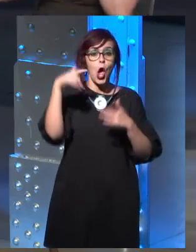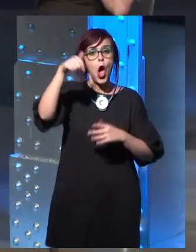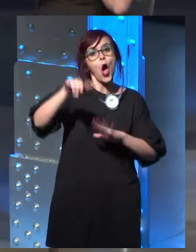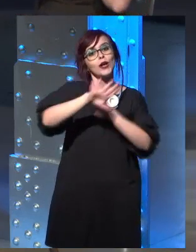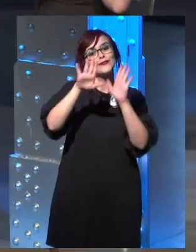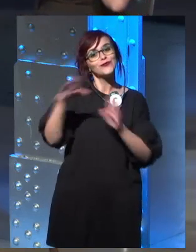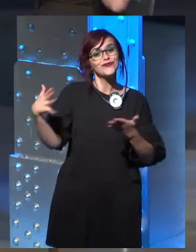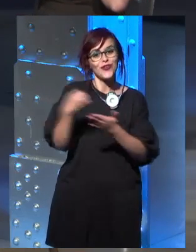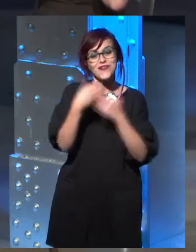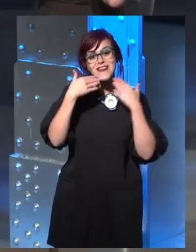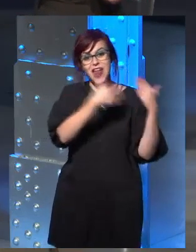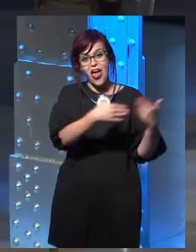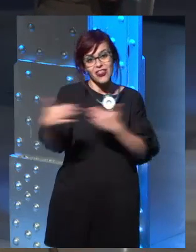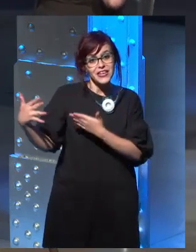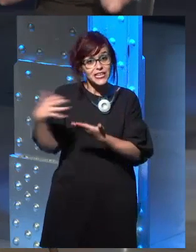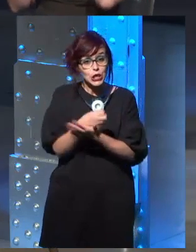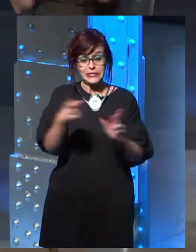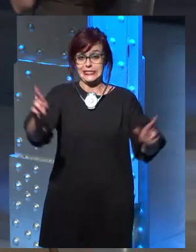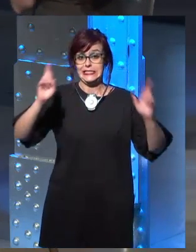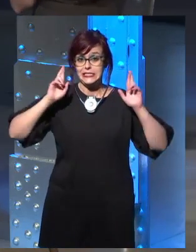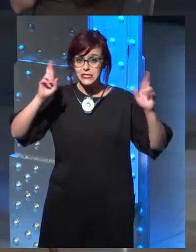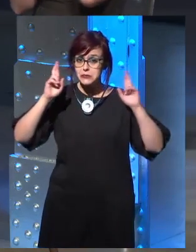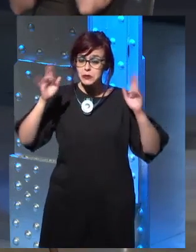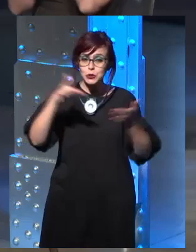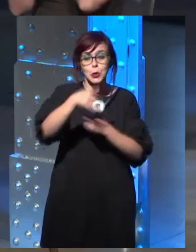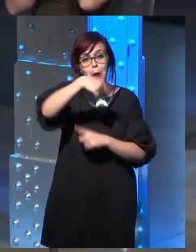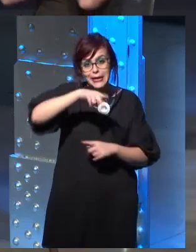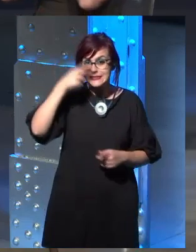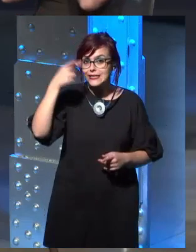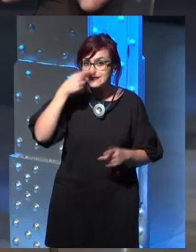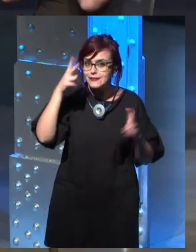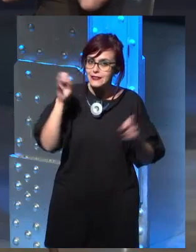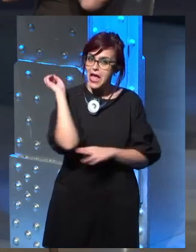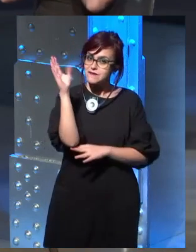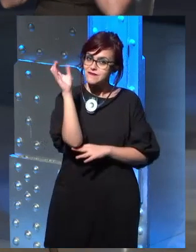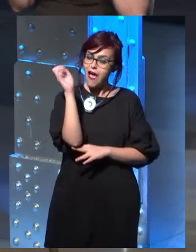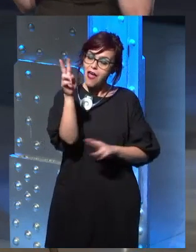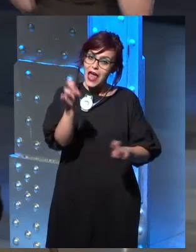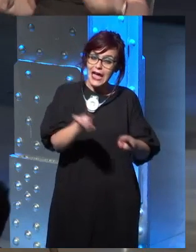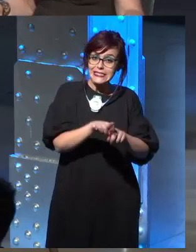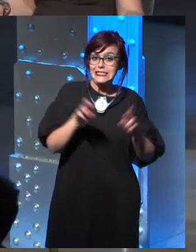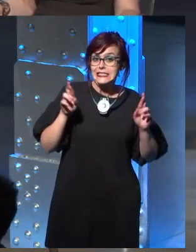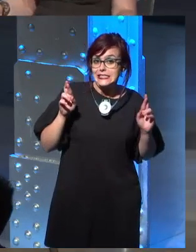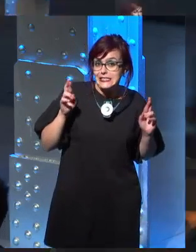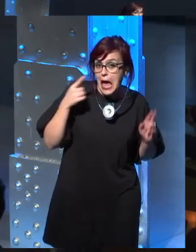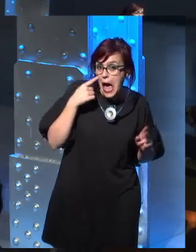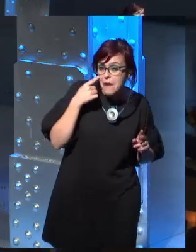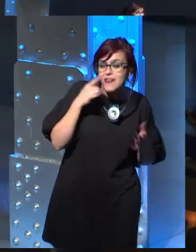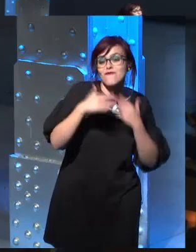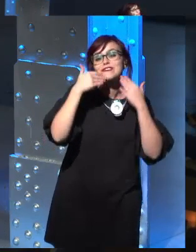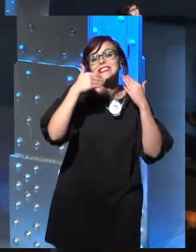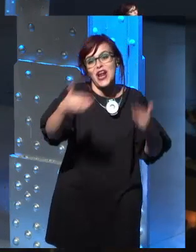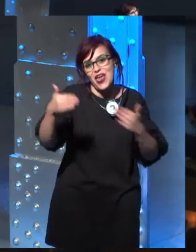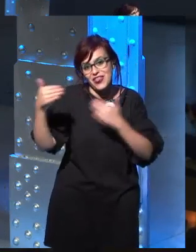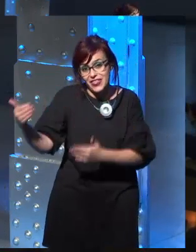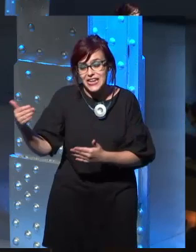Well, that was all for today. Thank you very much to all of you. I hope you found this very interesting